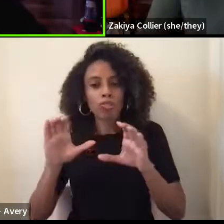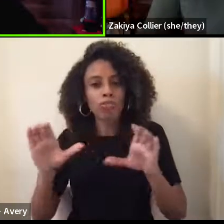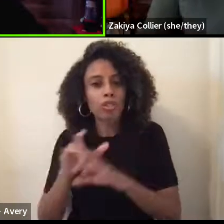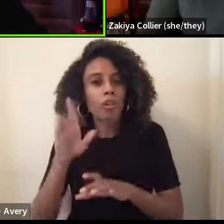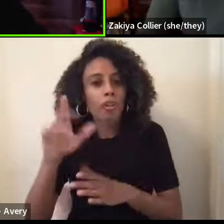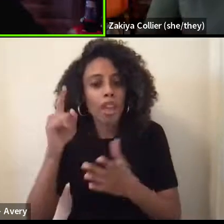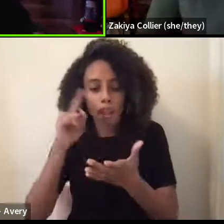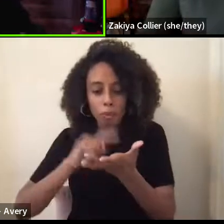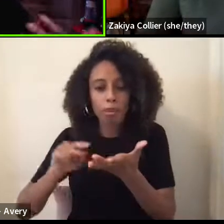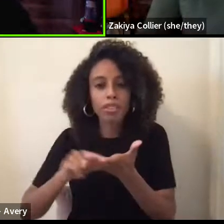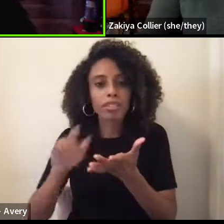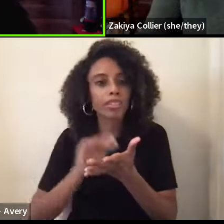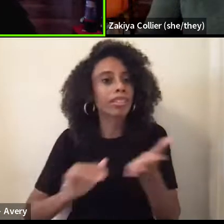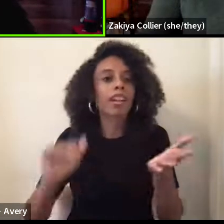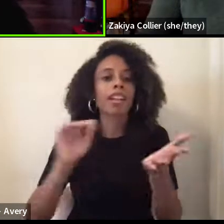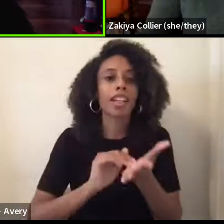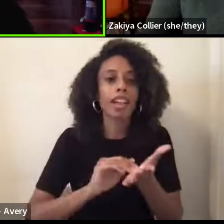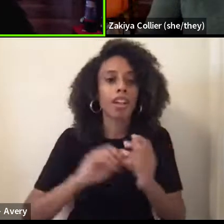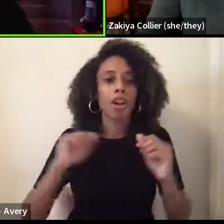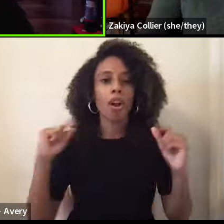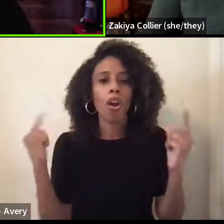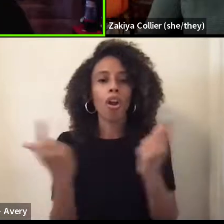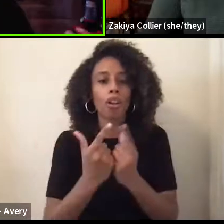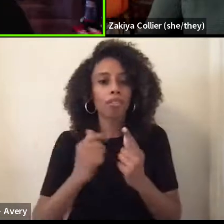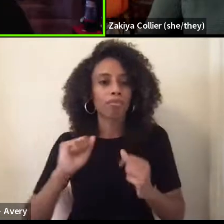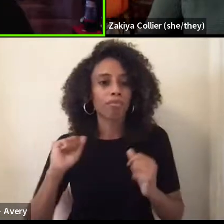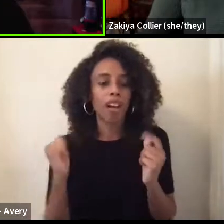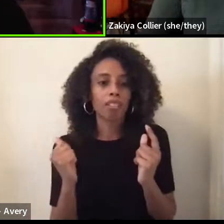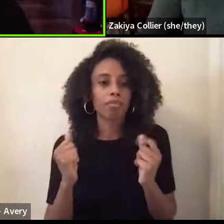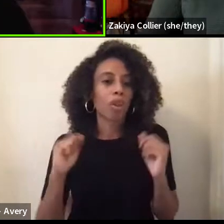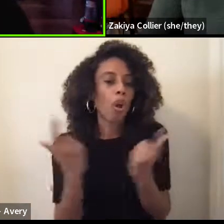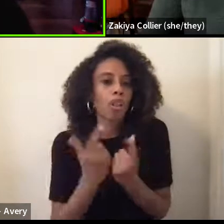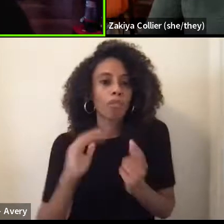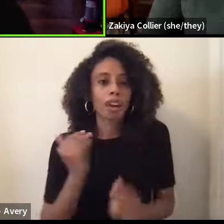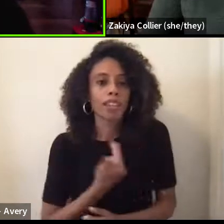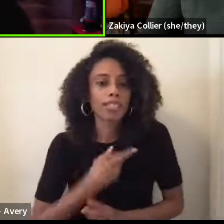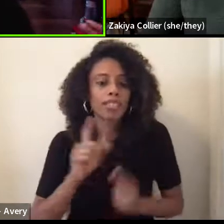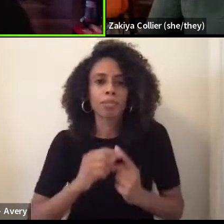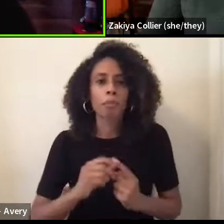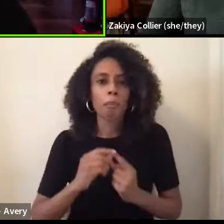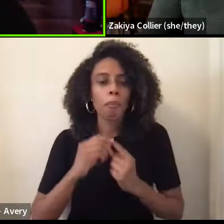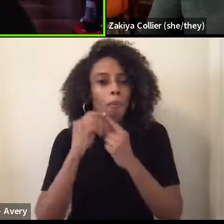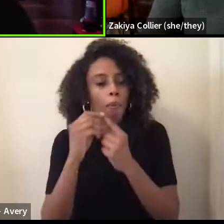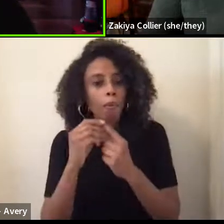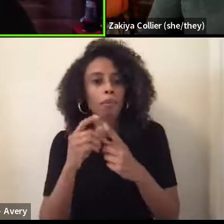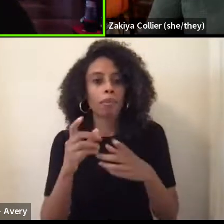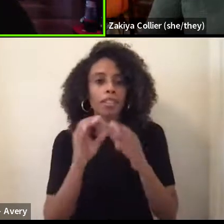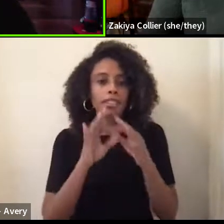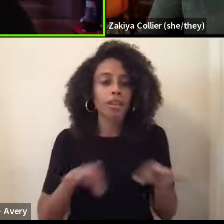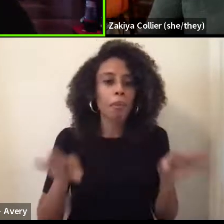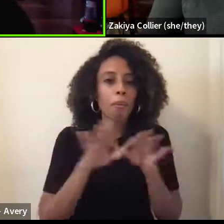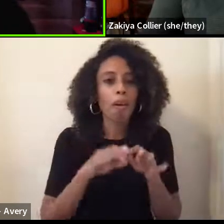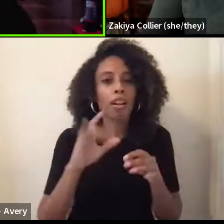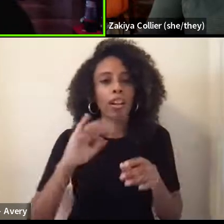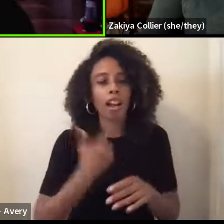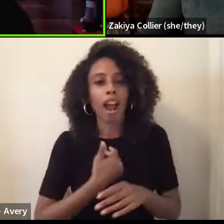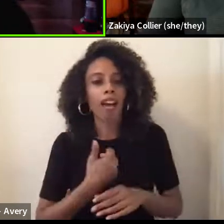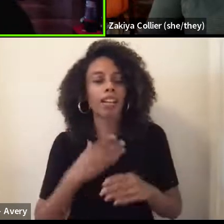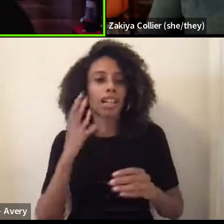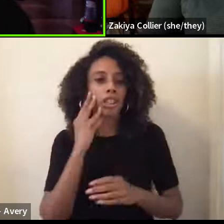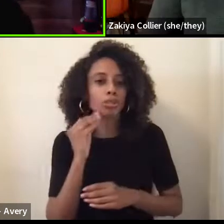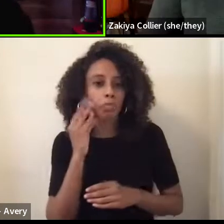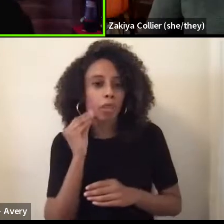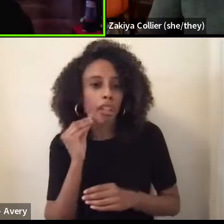again, all of us are essential in this world. All of our experiences are valid and documenting those experiences as a